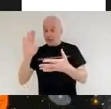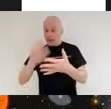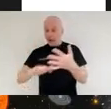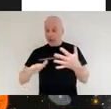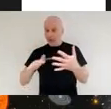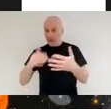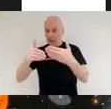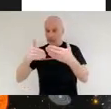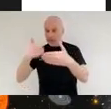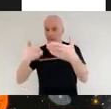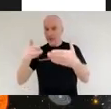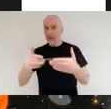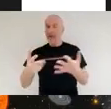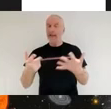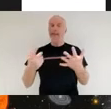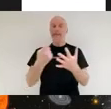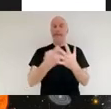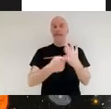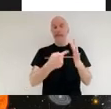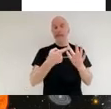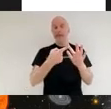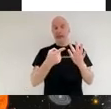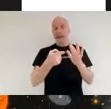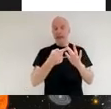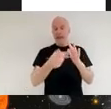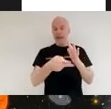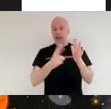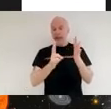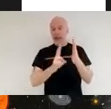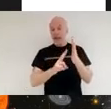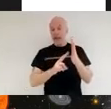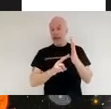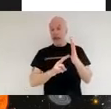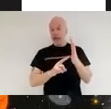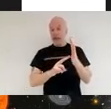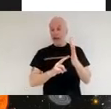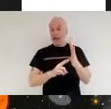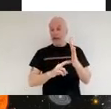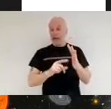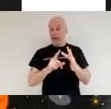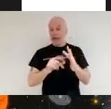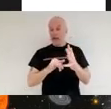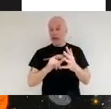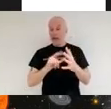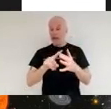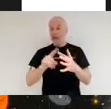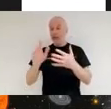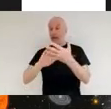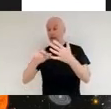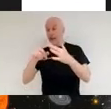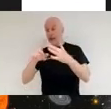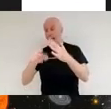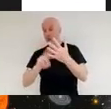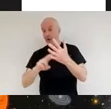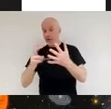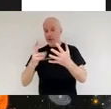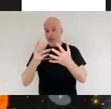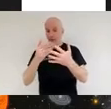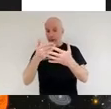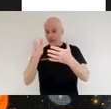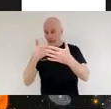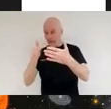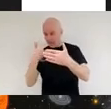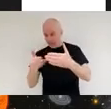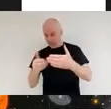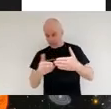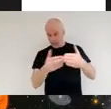-ionize the gases and the molecules in space so it was able to strip electrons away this is basically when we